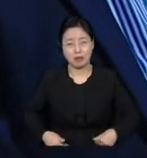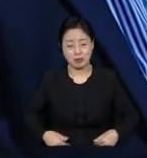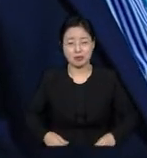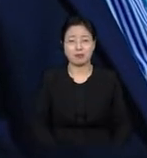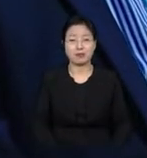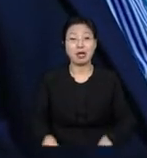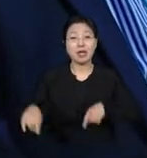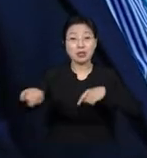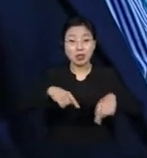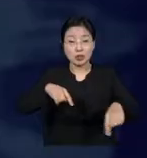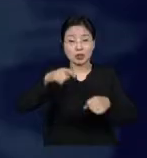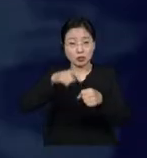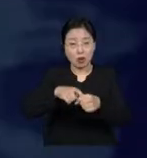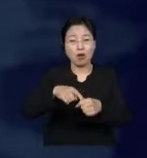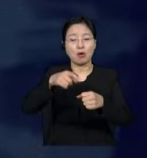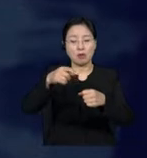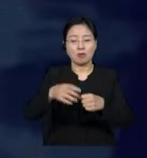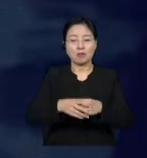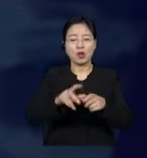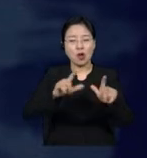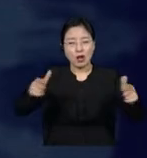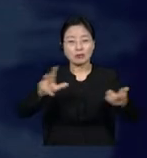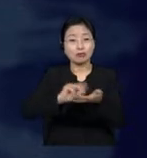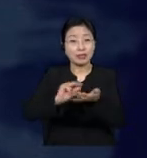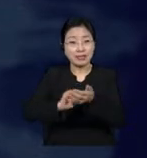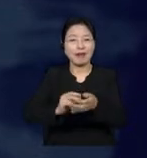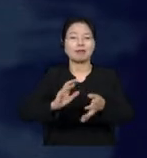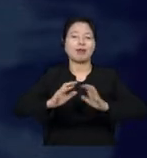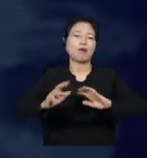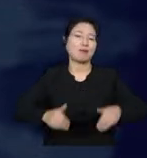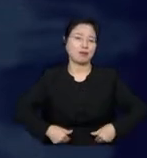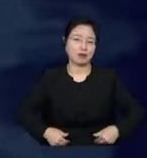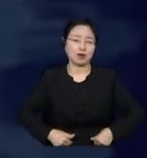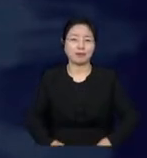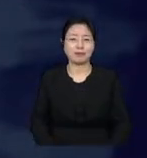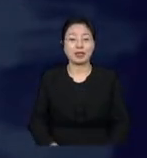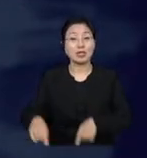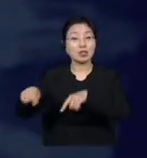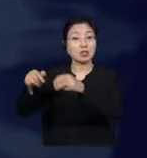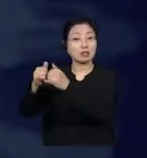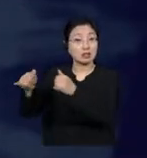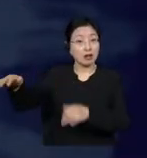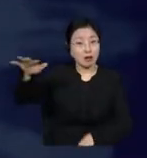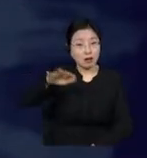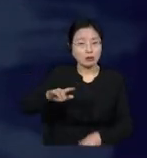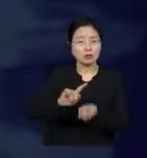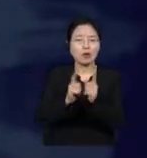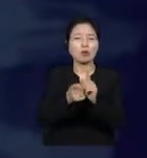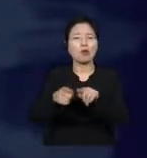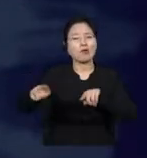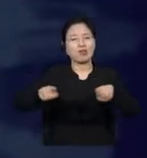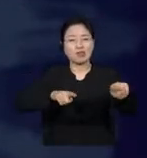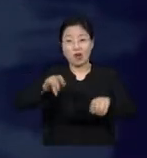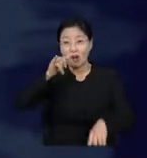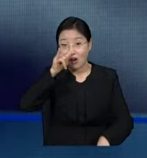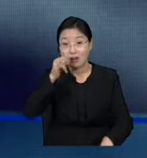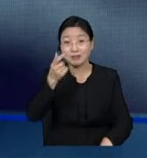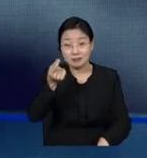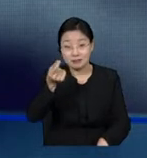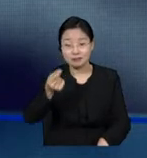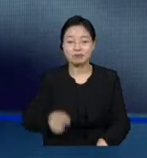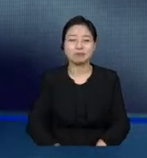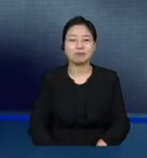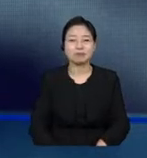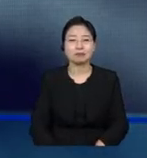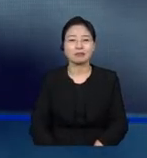that playing us against each other actually can bring them into power. We've seen that. Democracy is not